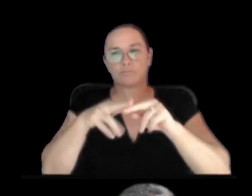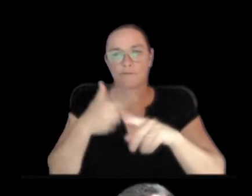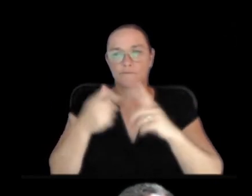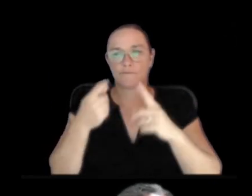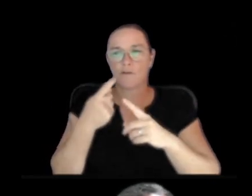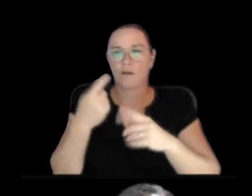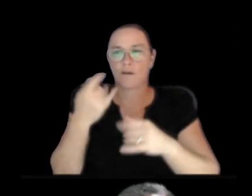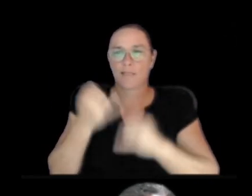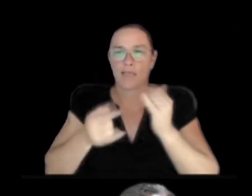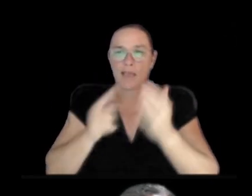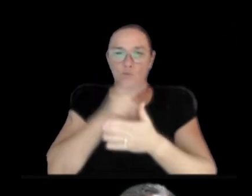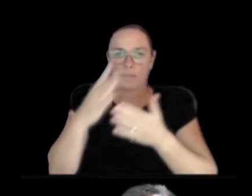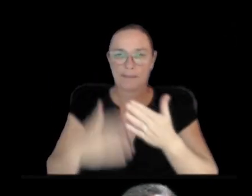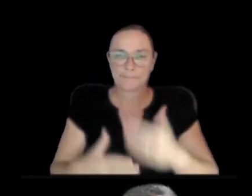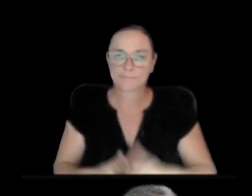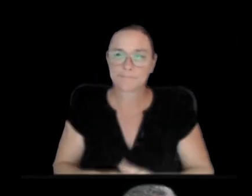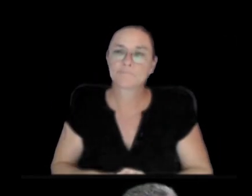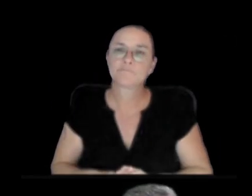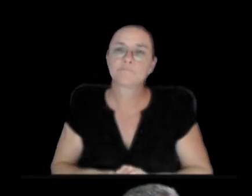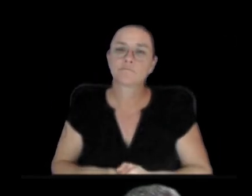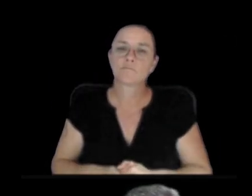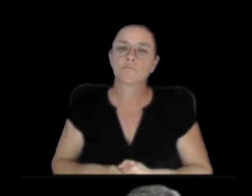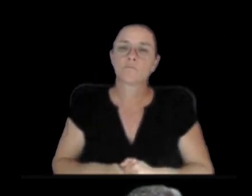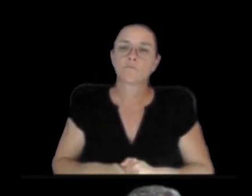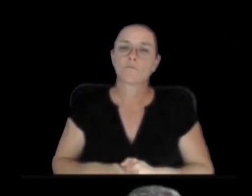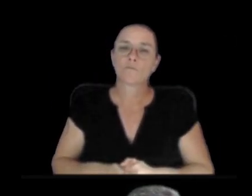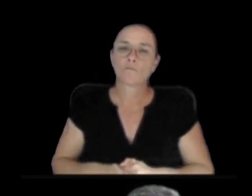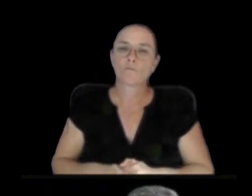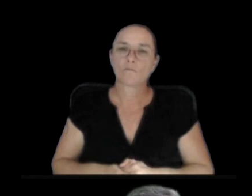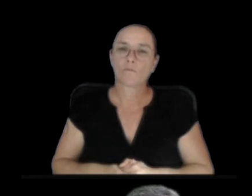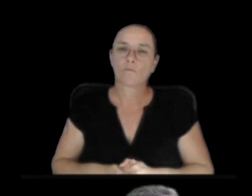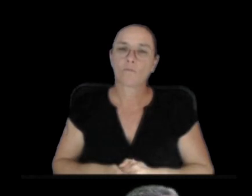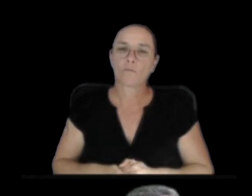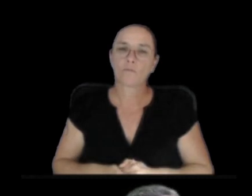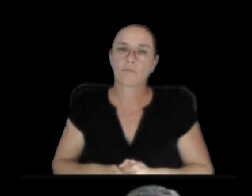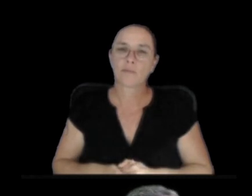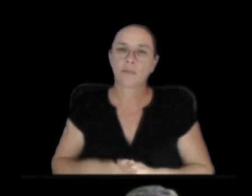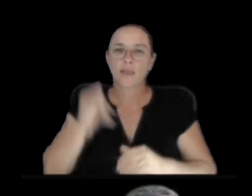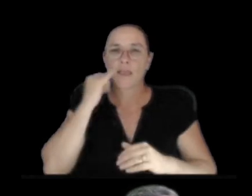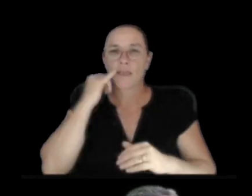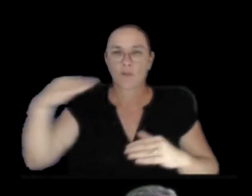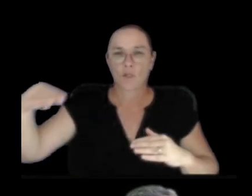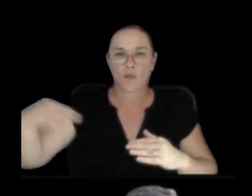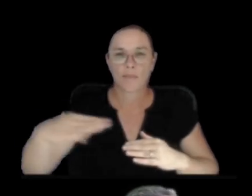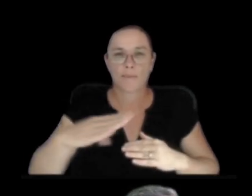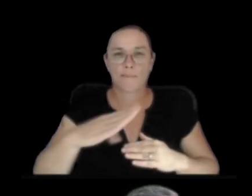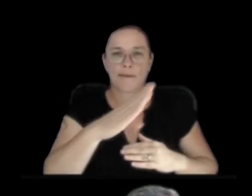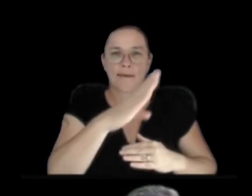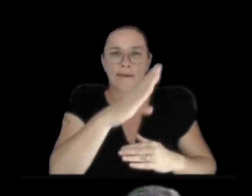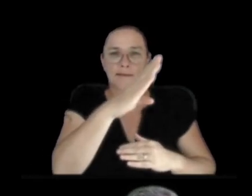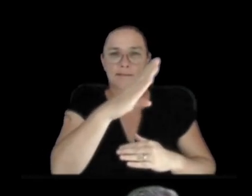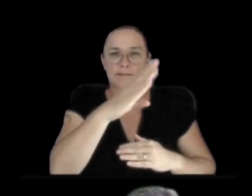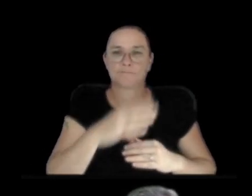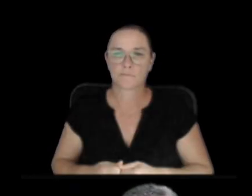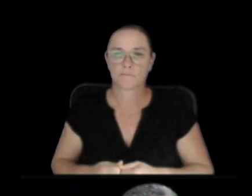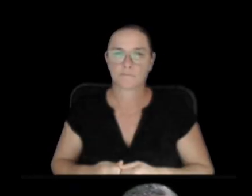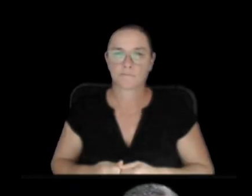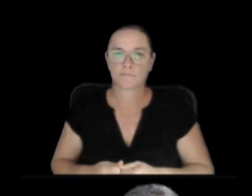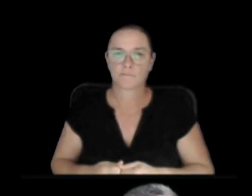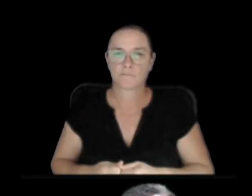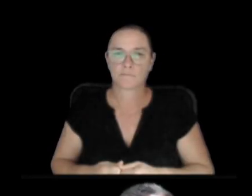So stable in the Middle East Rift. If we go further up to the actual bend at the escape road tilt meter,